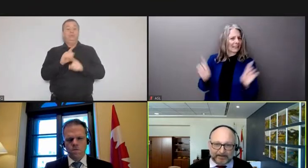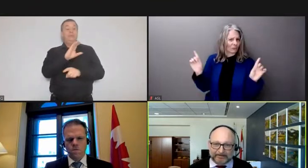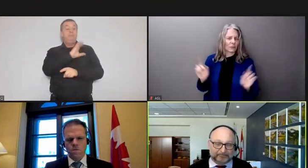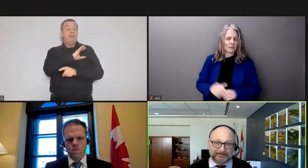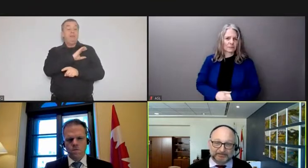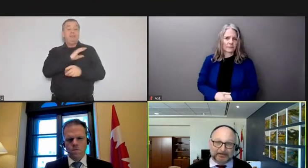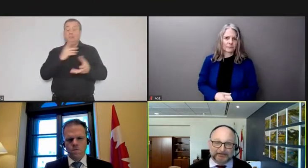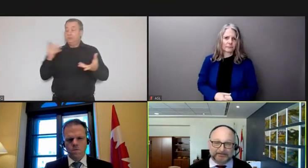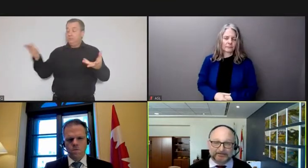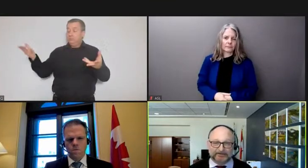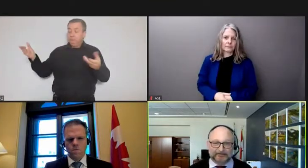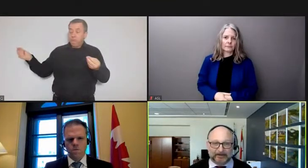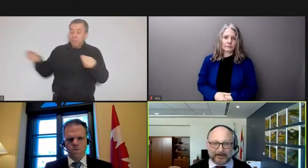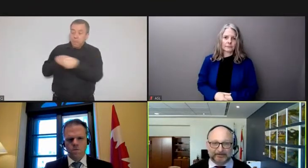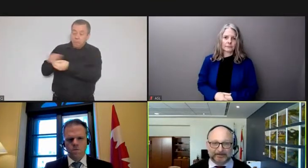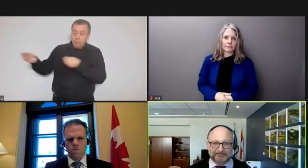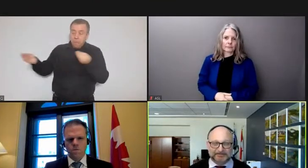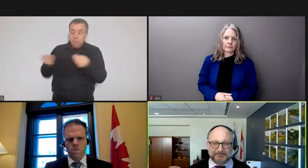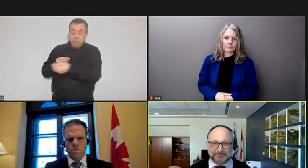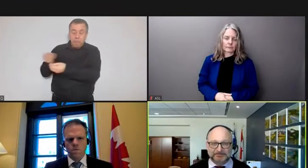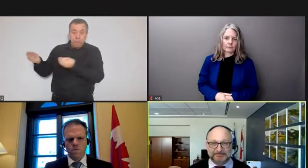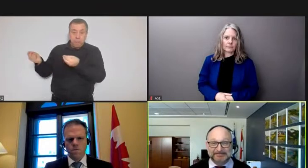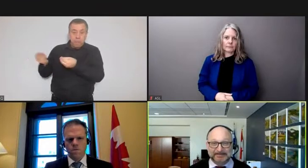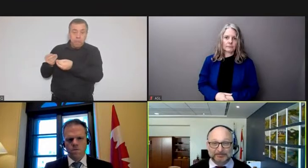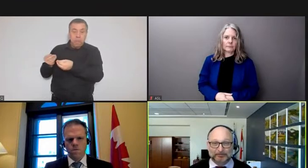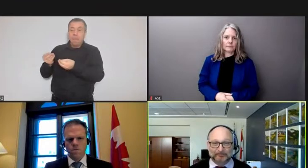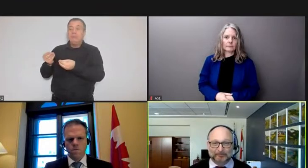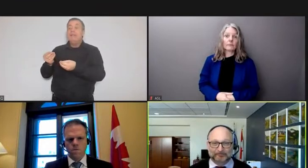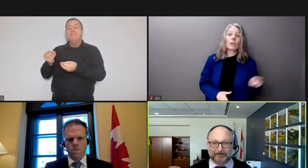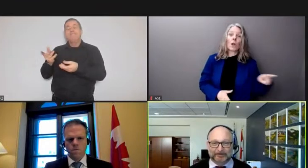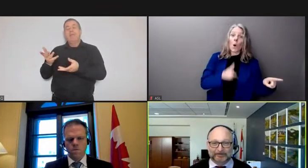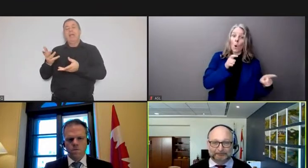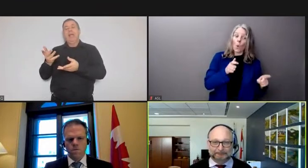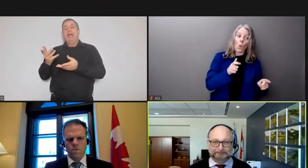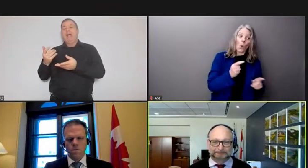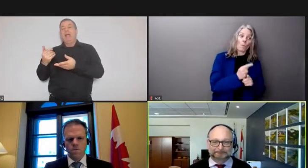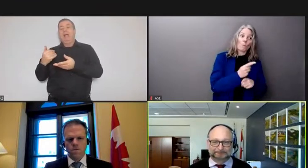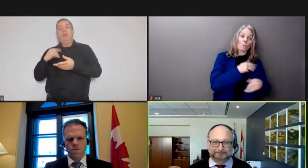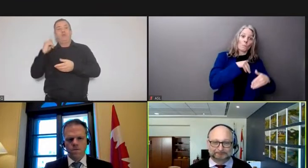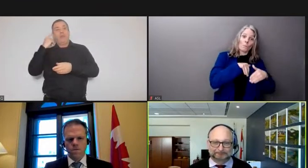and in general applications for injunctions tend to move very quickly